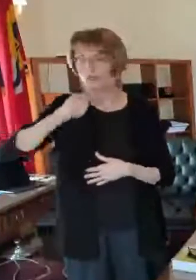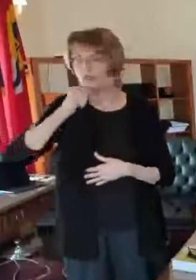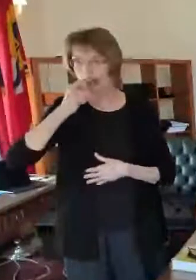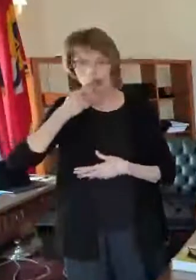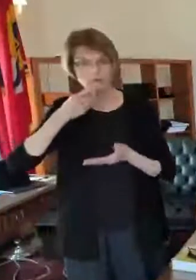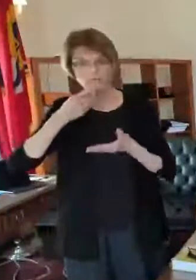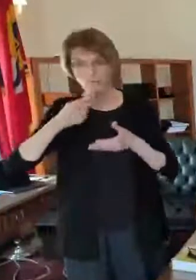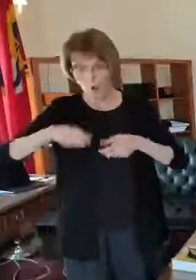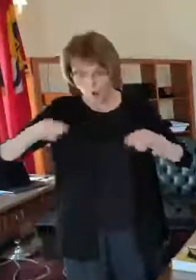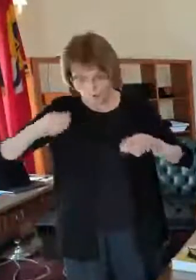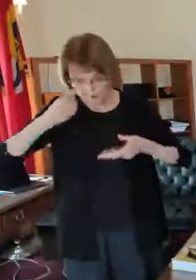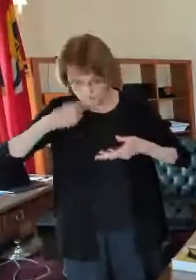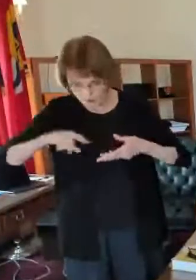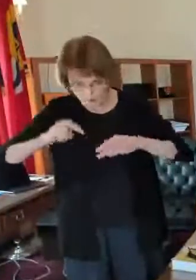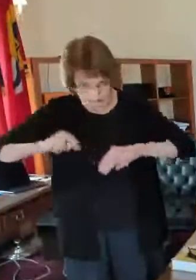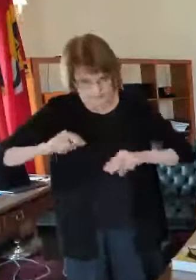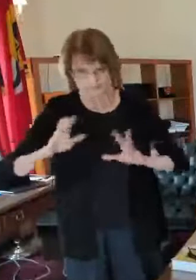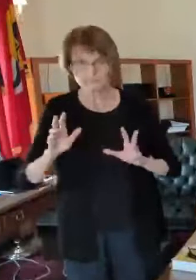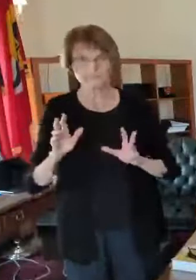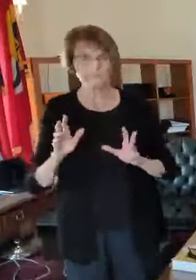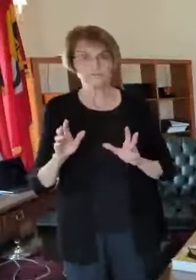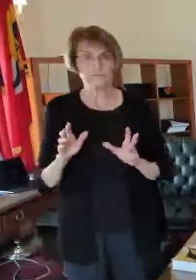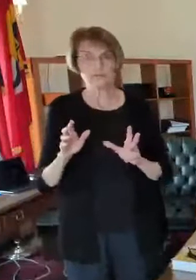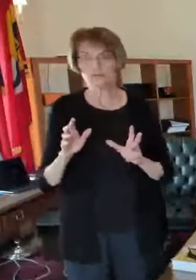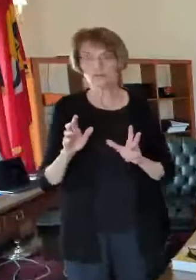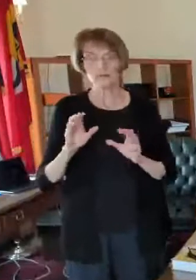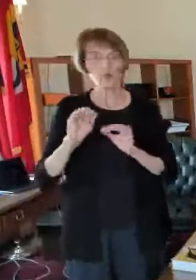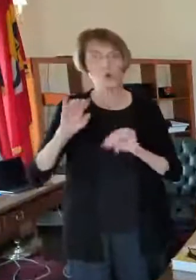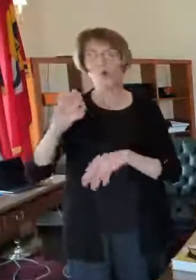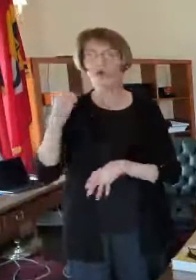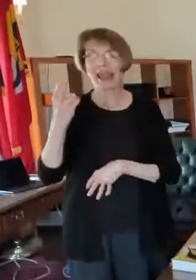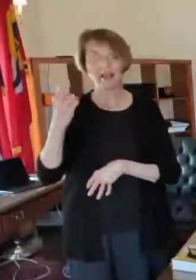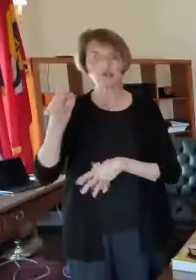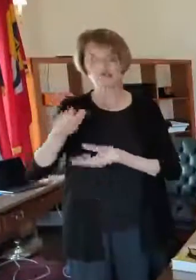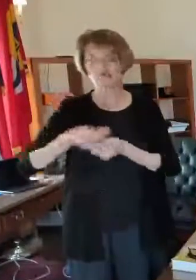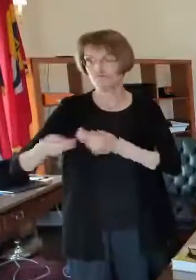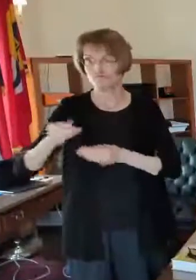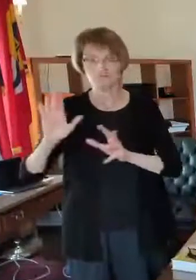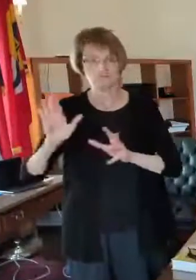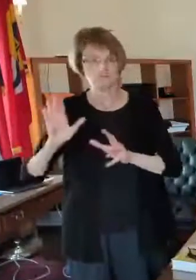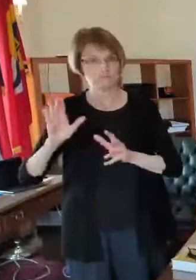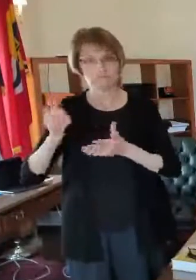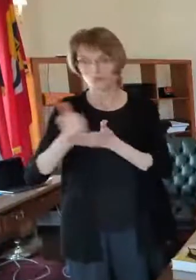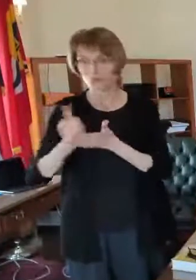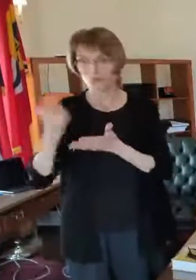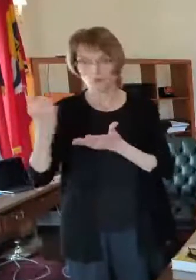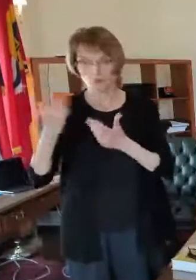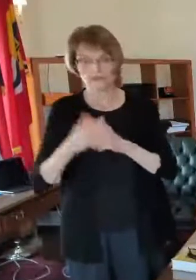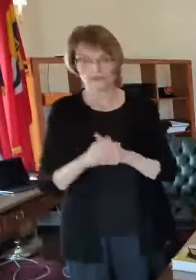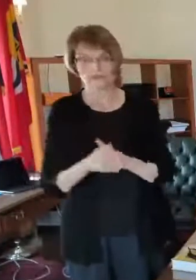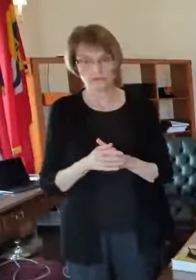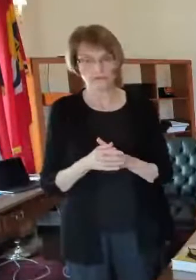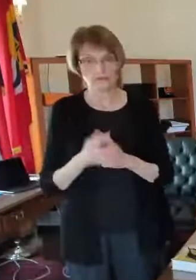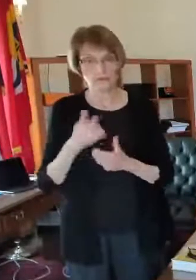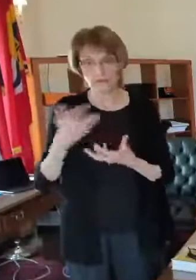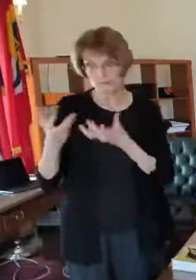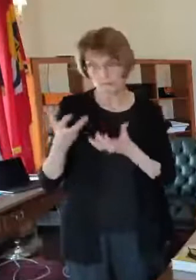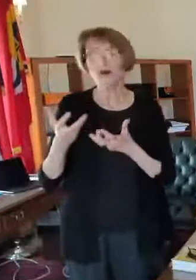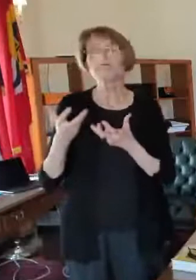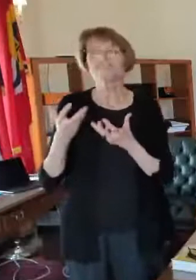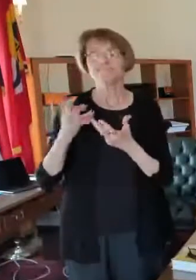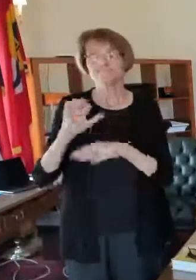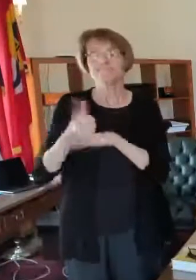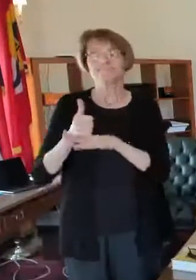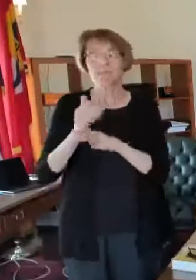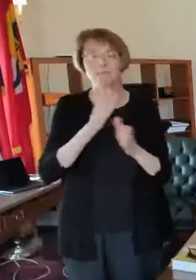those uh all cashless pay so they have a very extensive plan which we worked with them on to get that approved